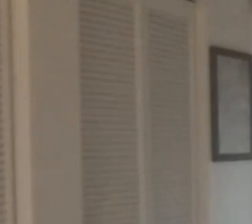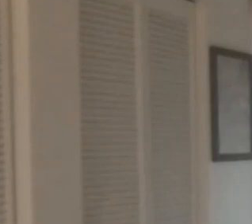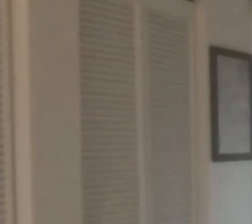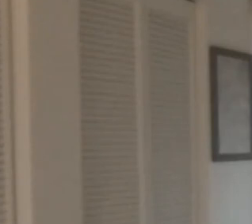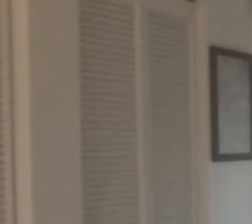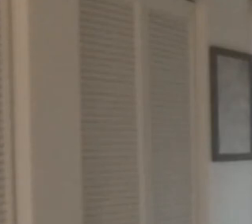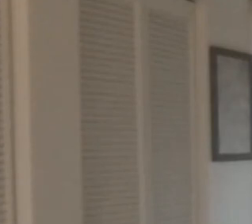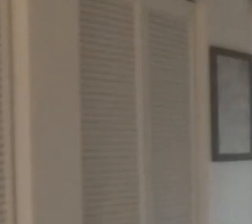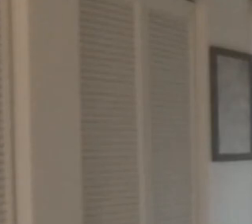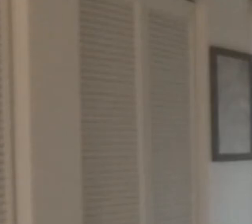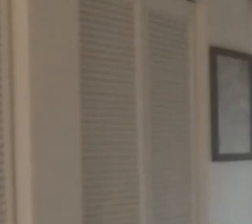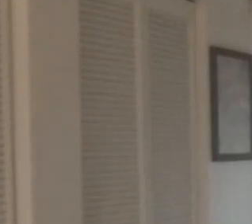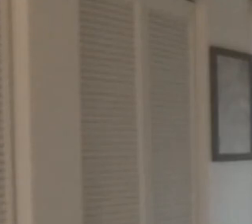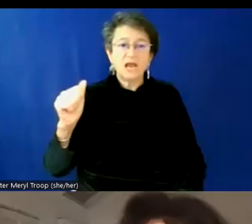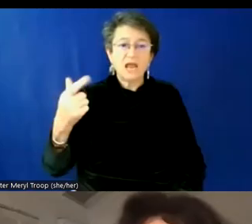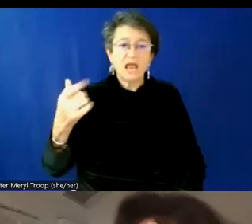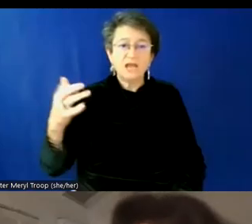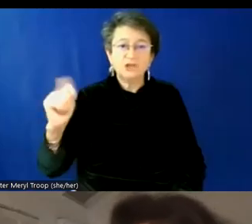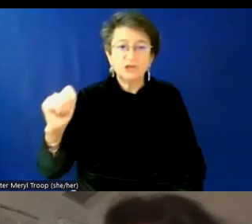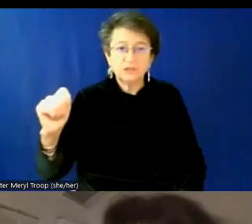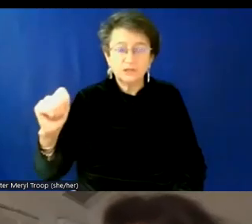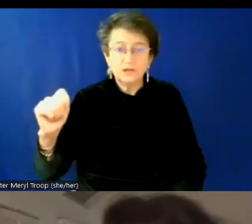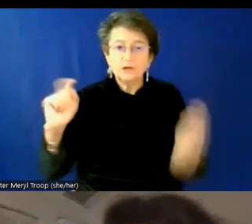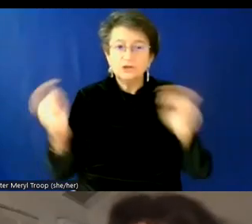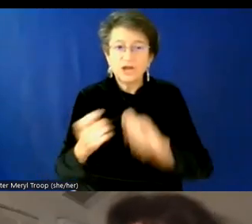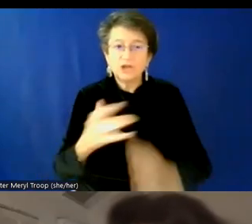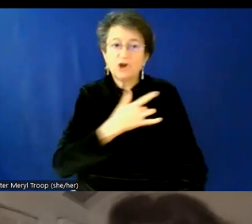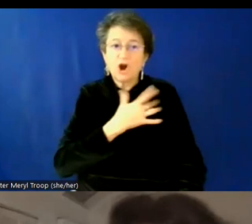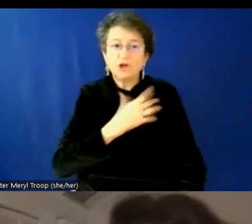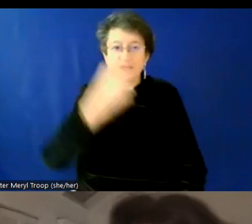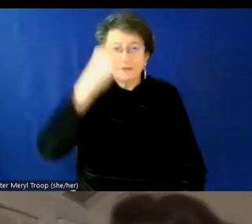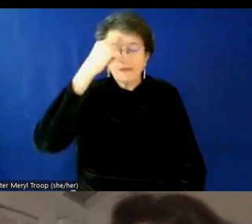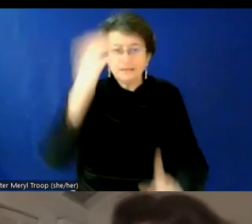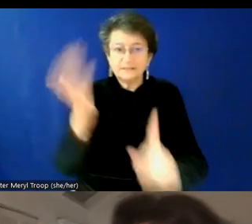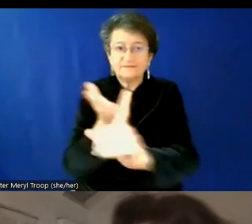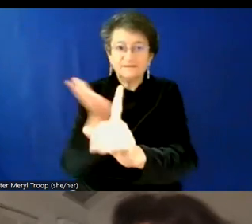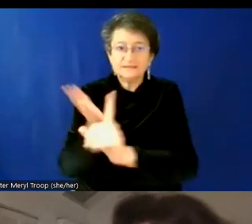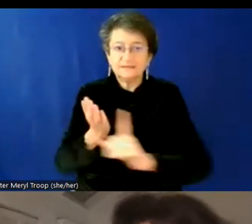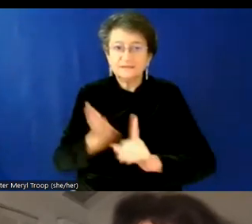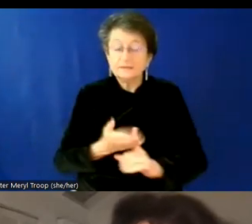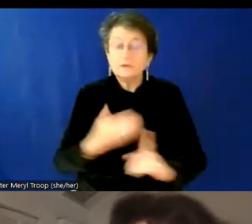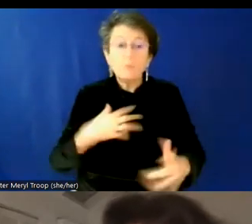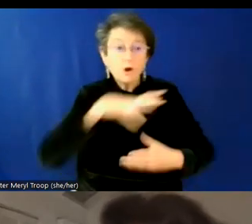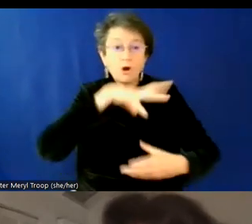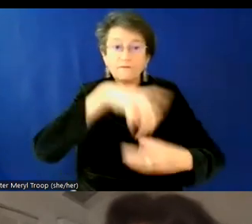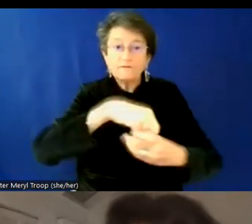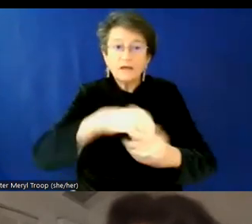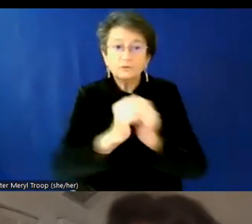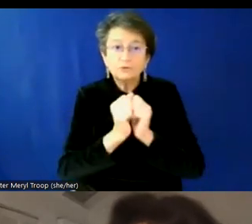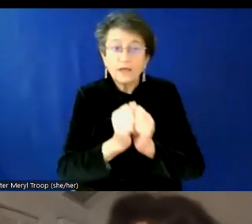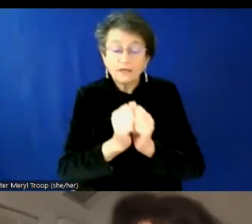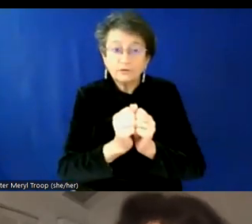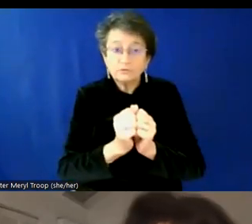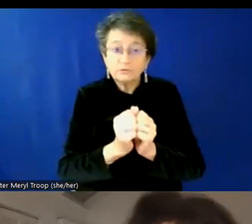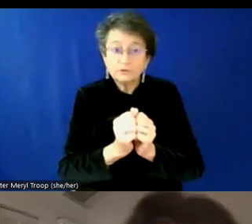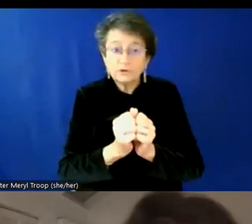a part of changing hearts and minds that, um, that we all have to be a part of this and we all have to be in it together. And so it was in this context